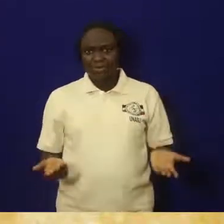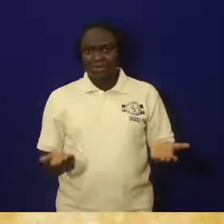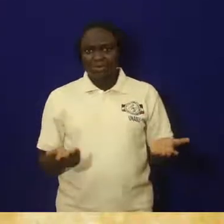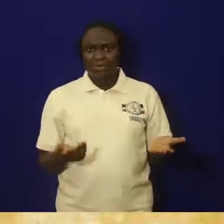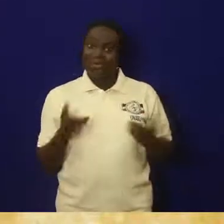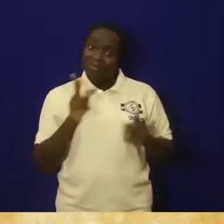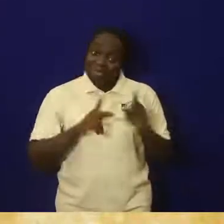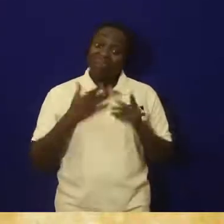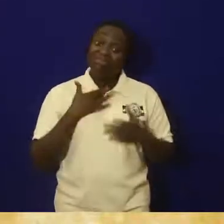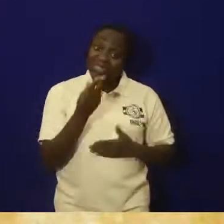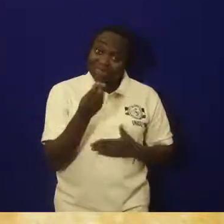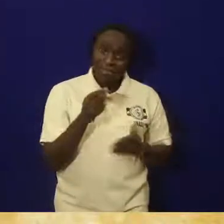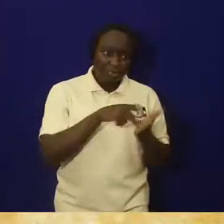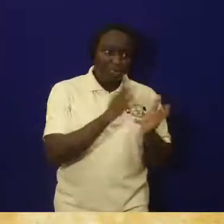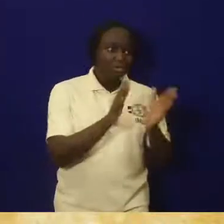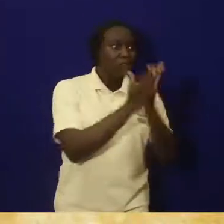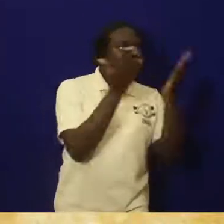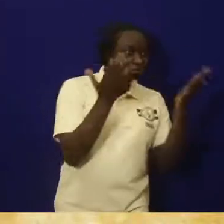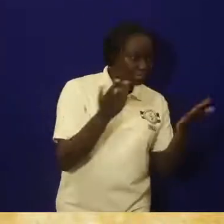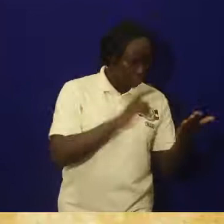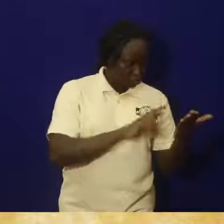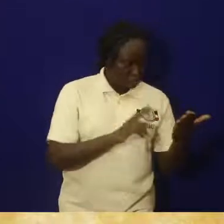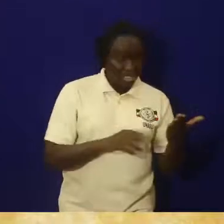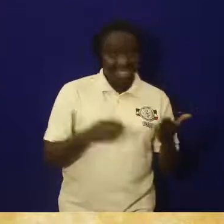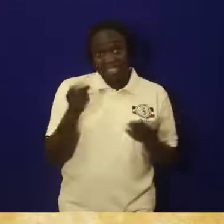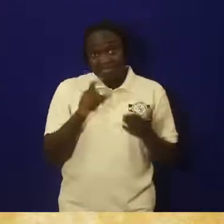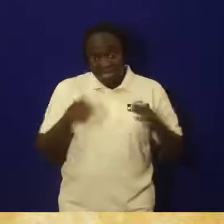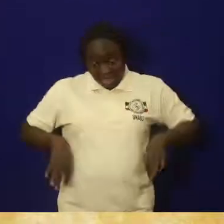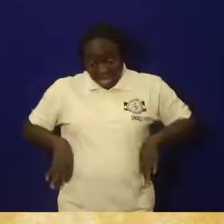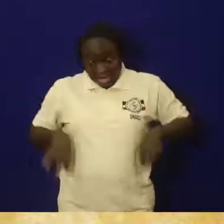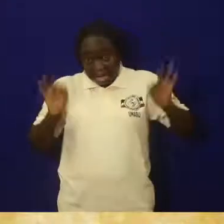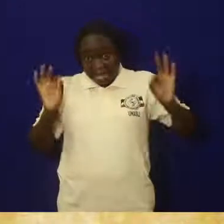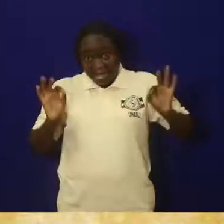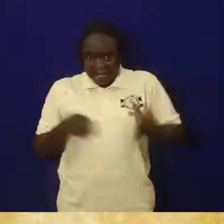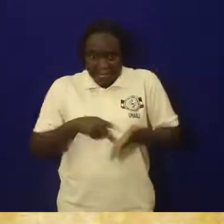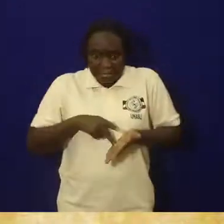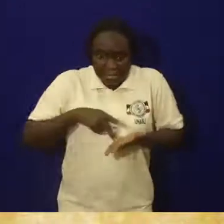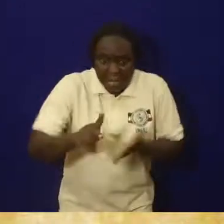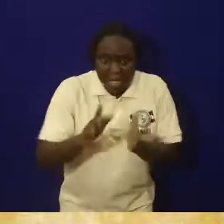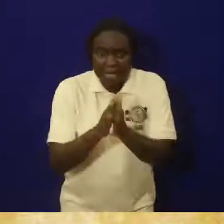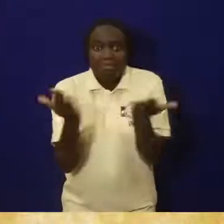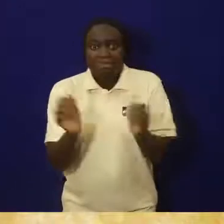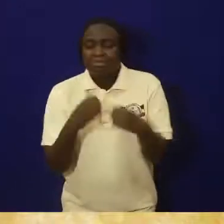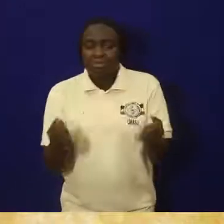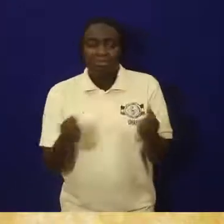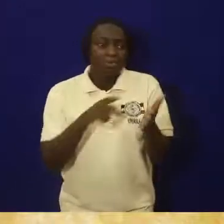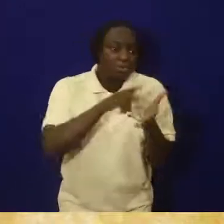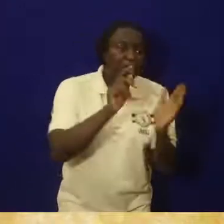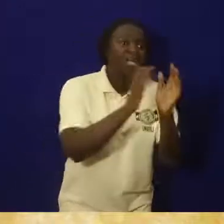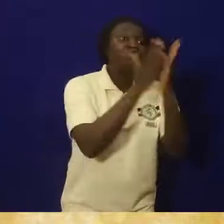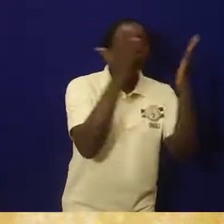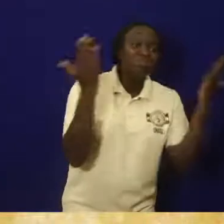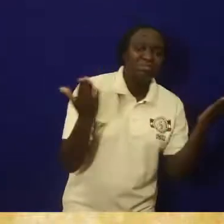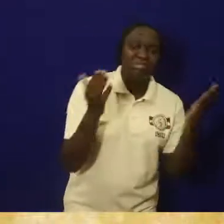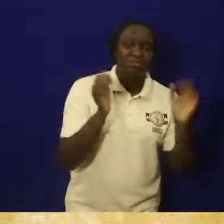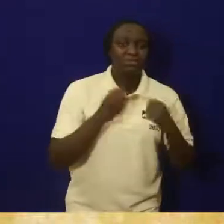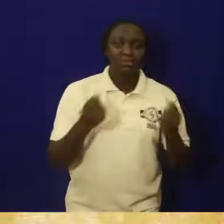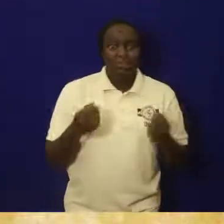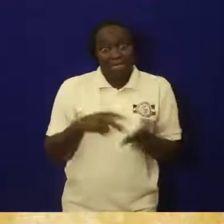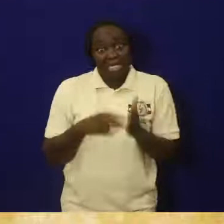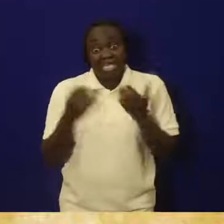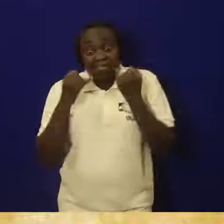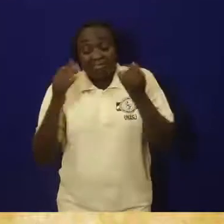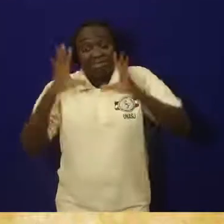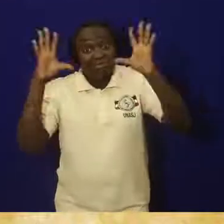And you may find that if I don't have money, I will buy, and therefore, I won't access that